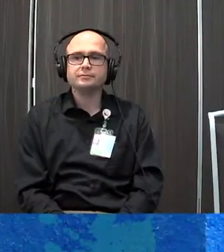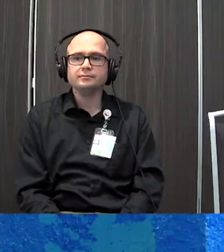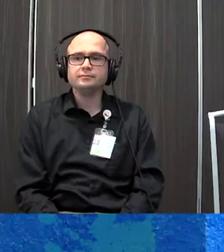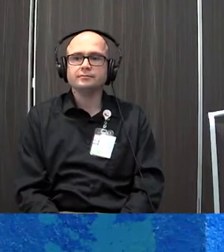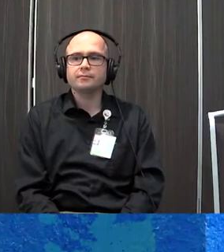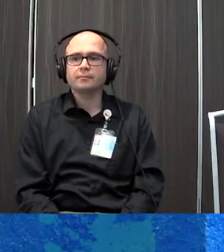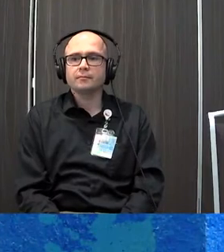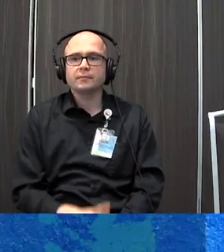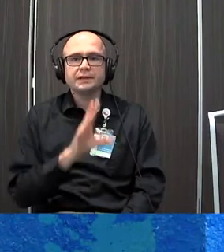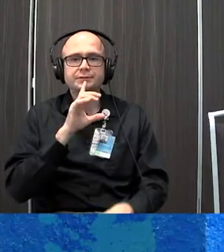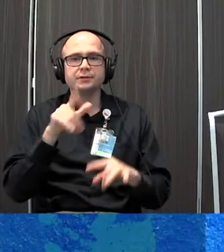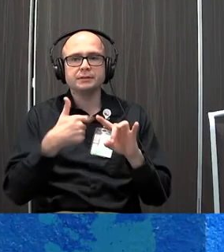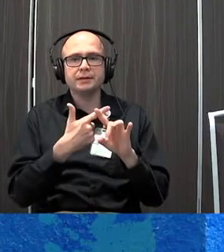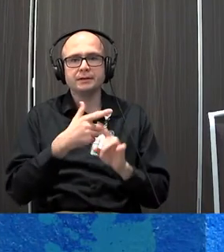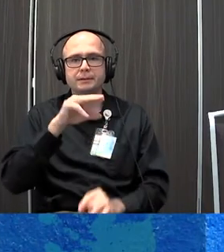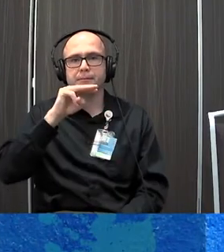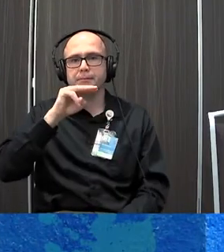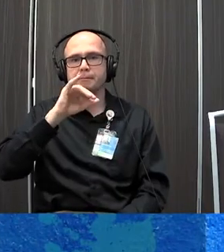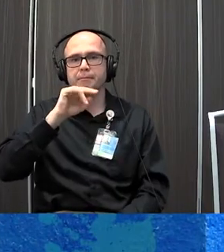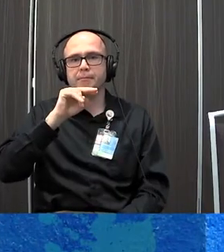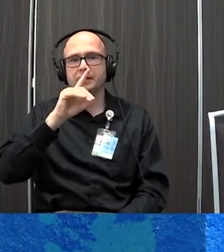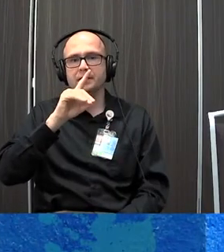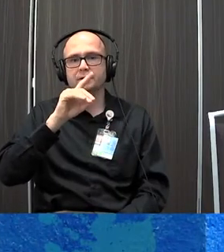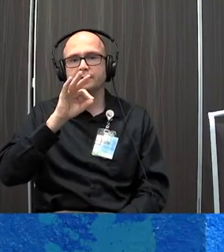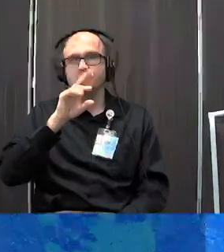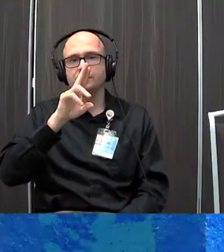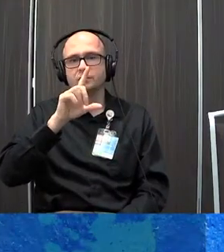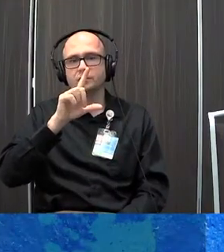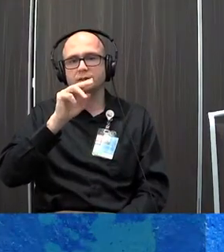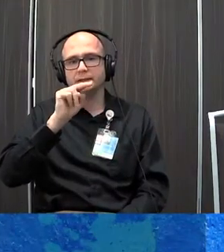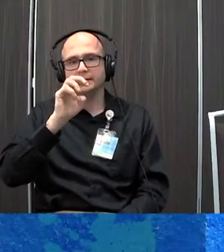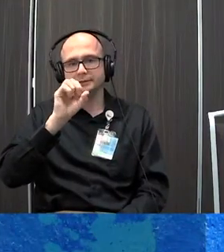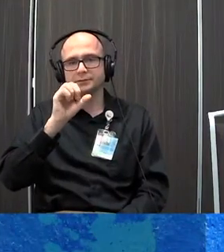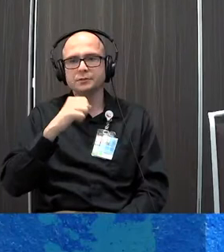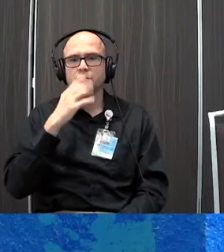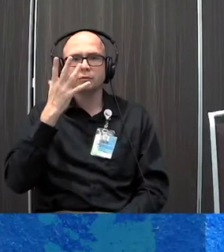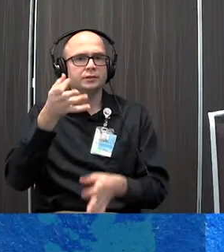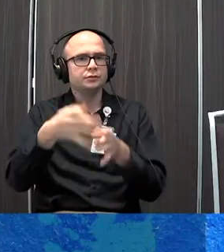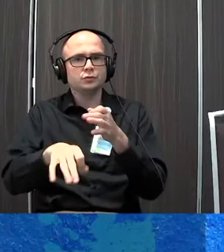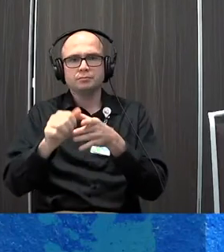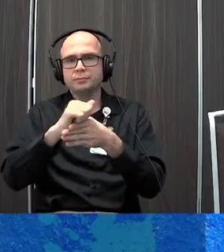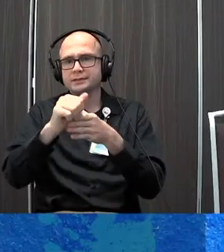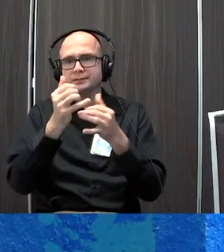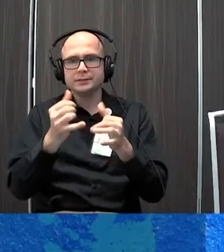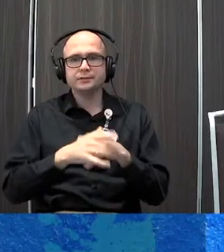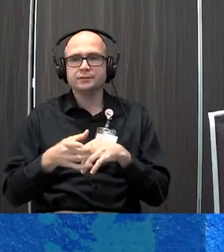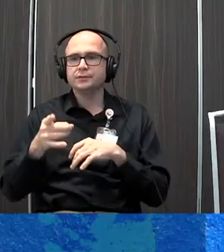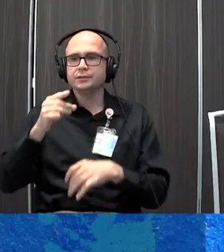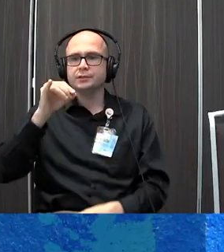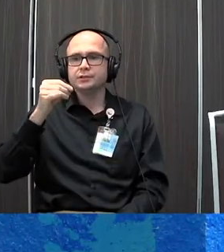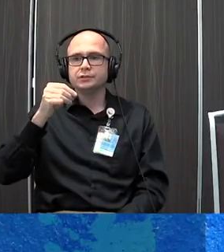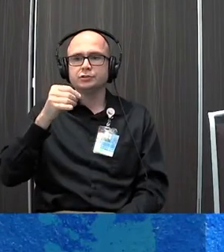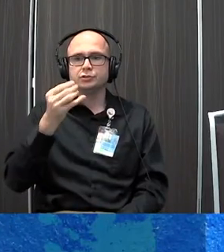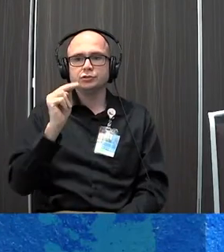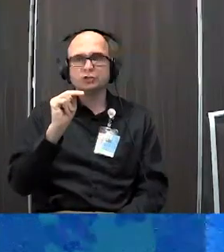Let's talk a bit about mindfulness. People talk all about mindfulness. This, and we're going to do a brief practice together. This is Jon Kabat-Zinn.